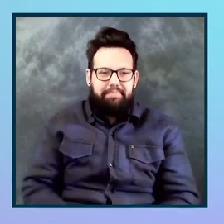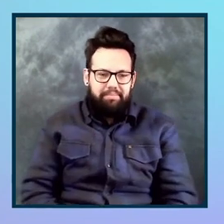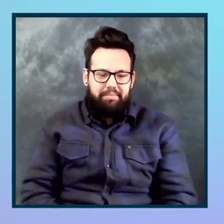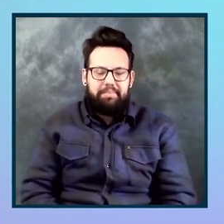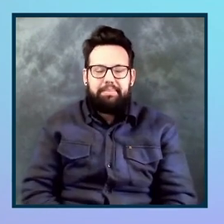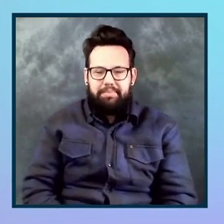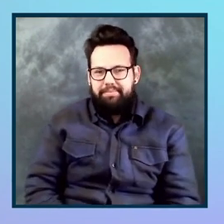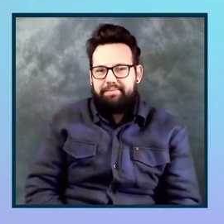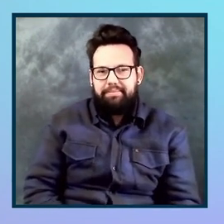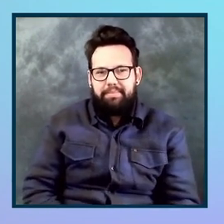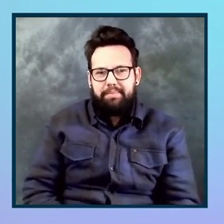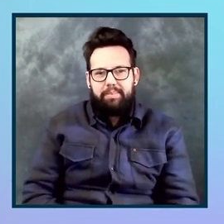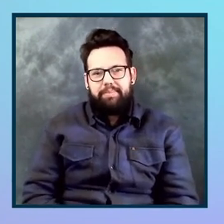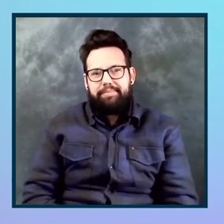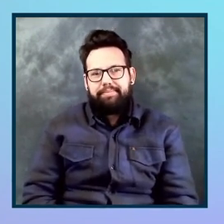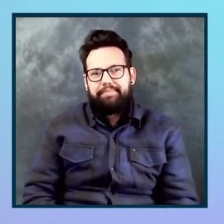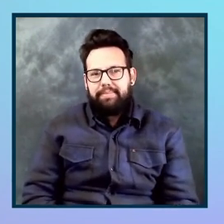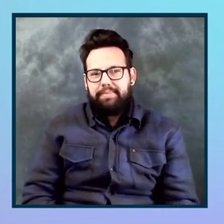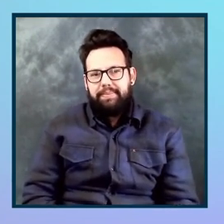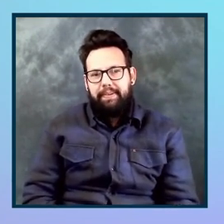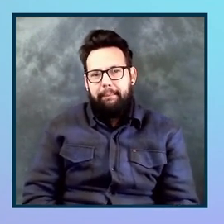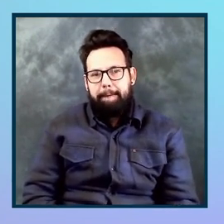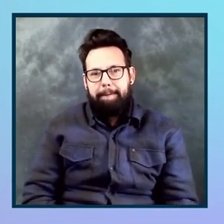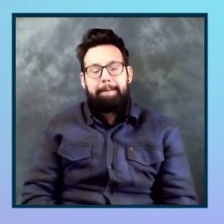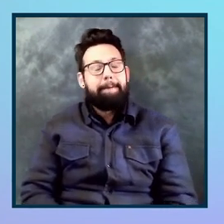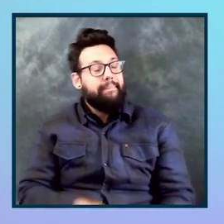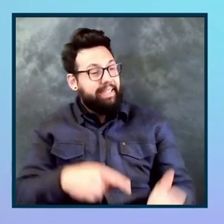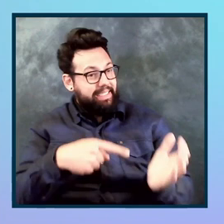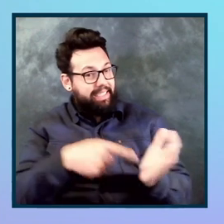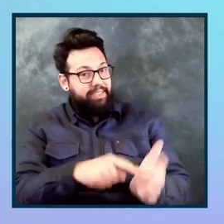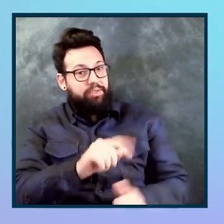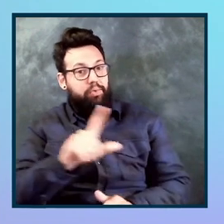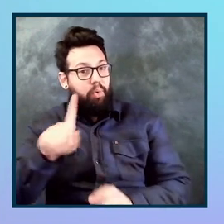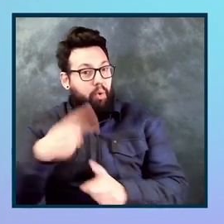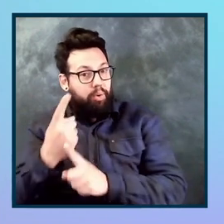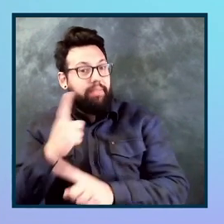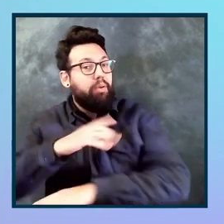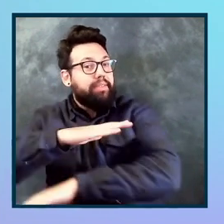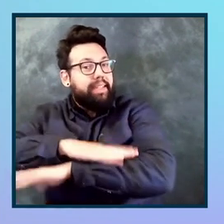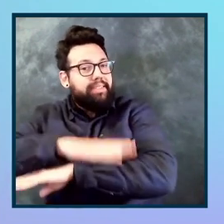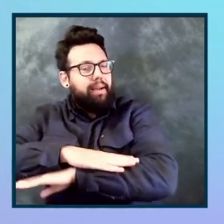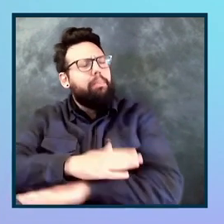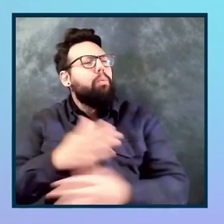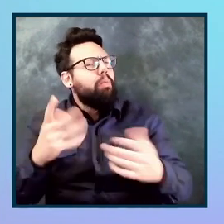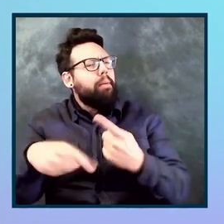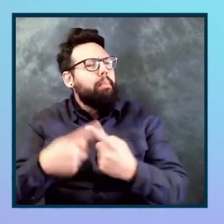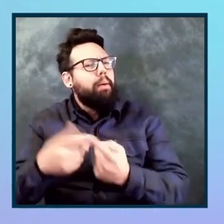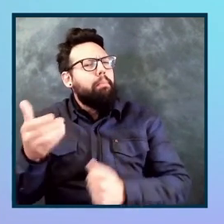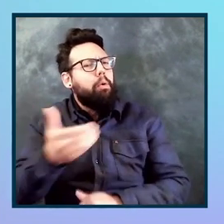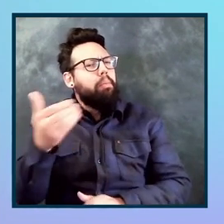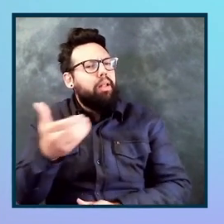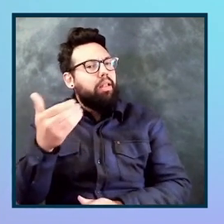Okay. Um, is this tool only for desktop testing? What about mobile? There's a few